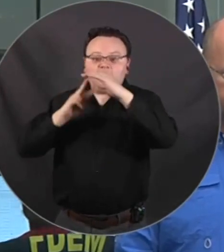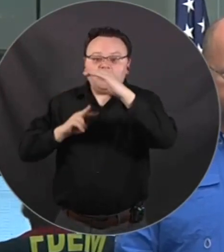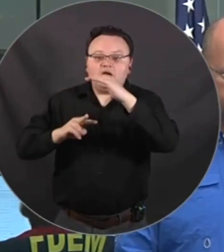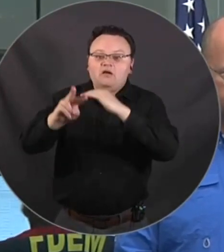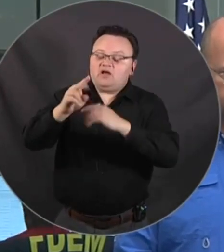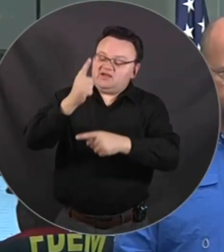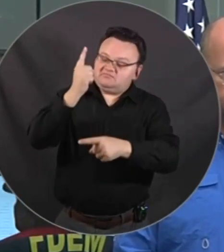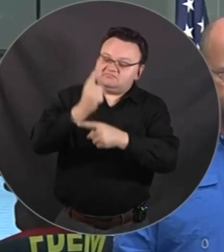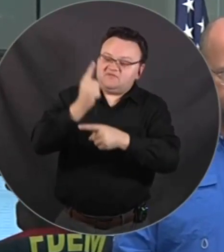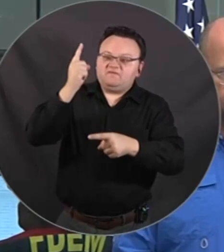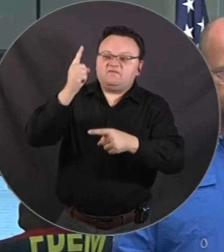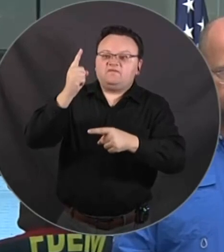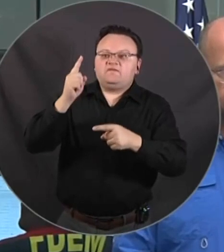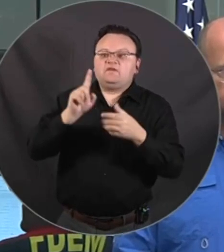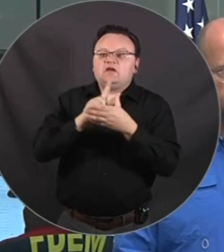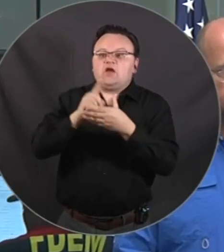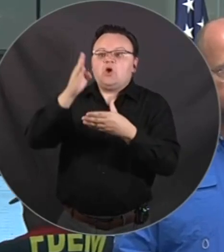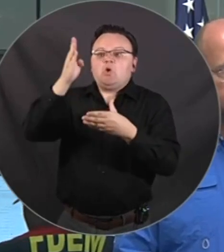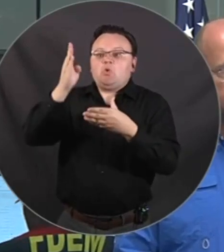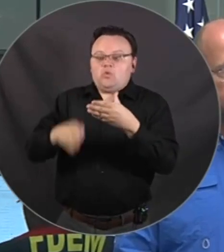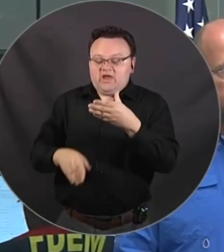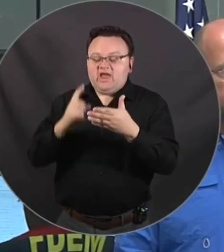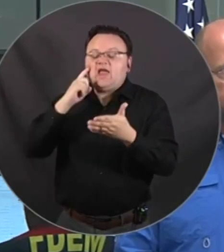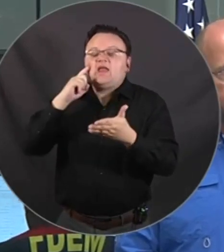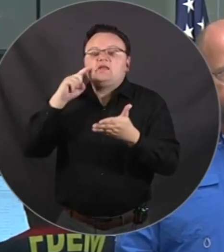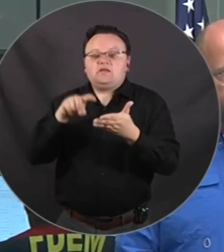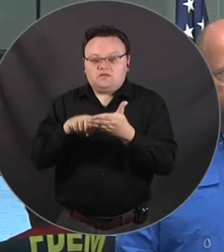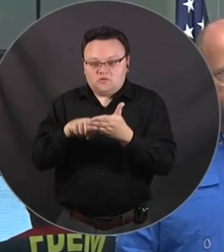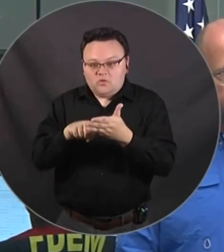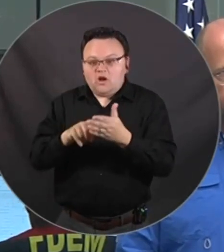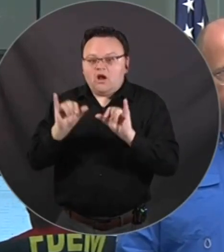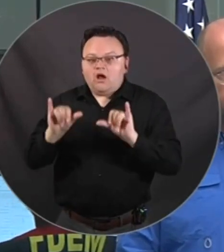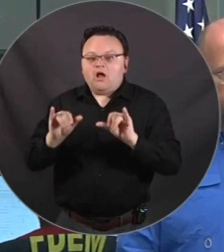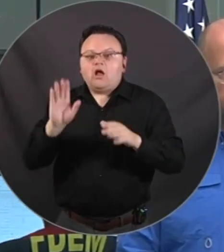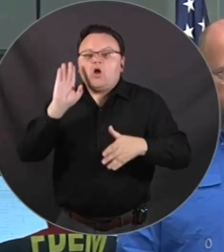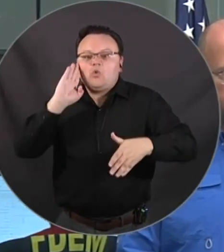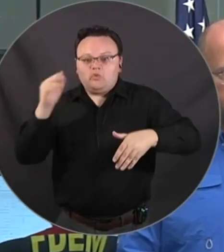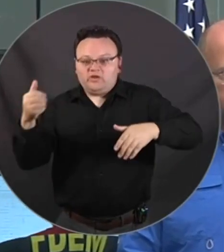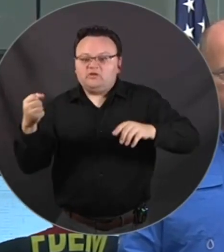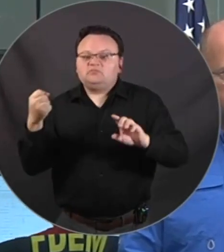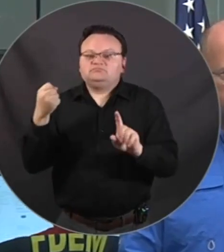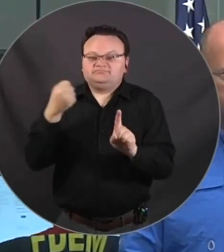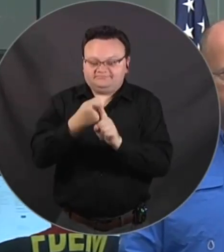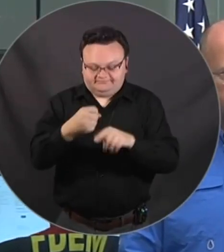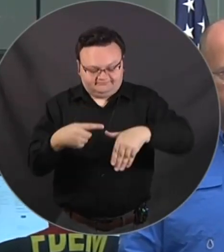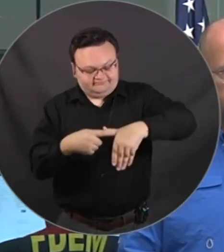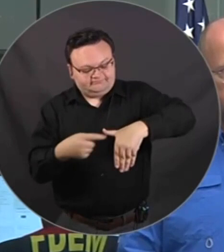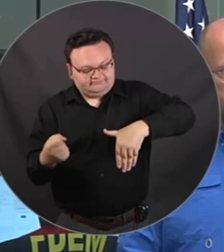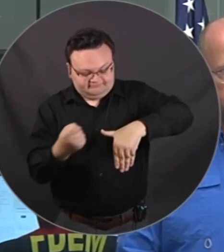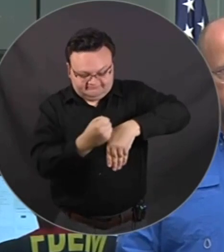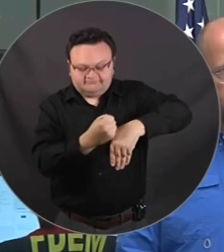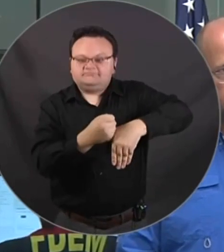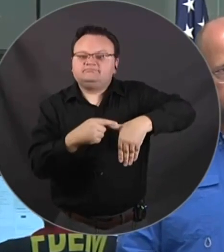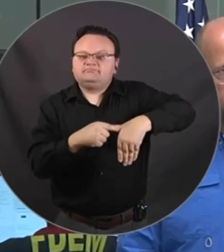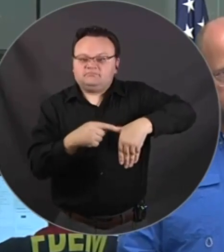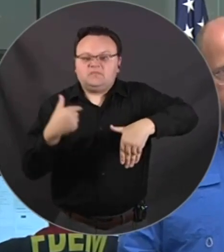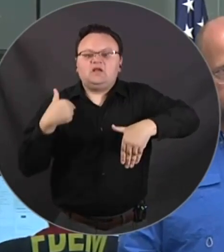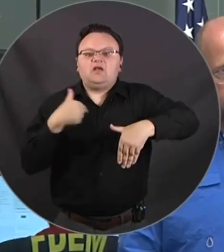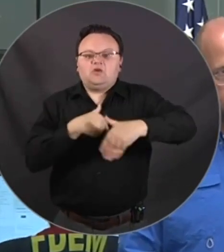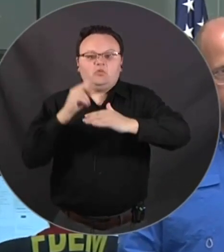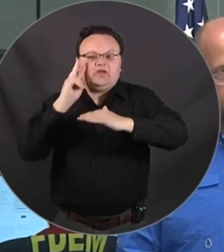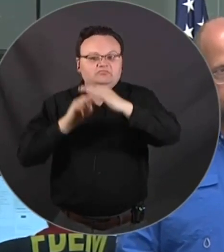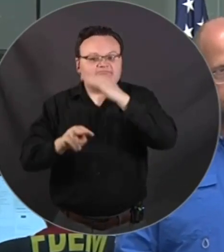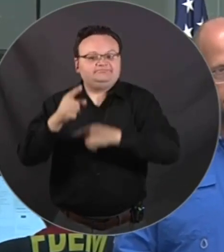weekend and it was a big bend impact and there been there was a little variation along the big bend but but the bottom line is